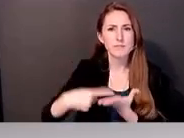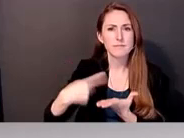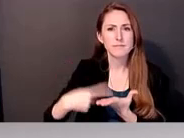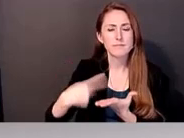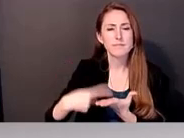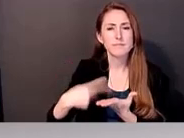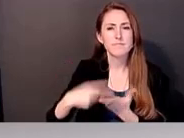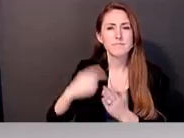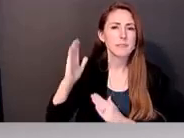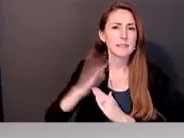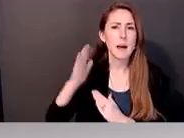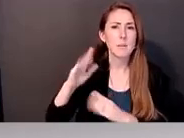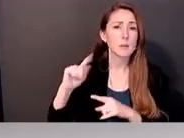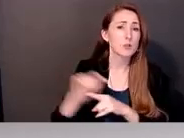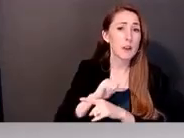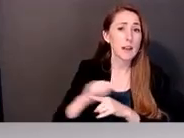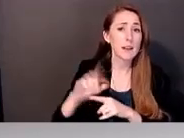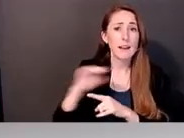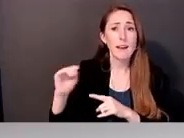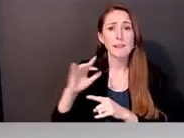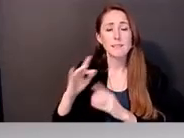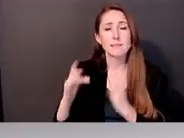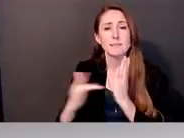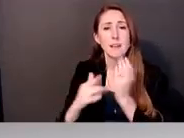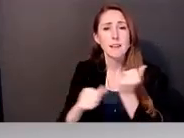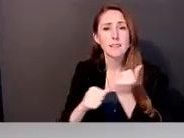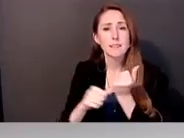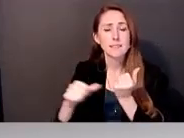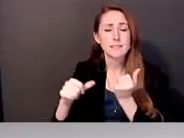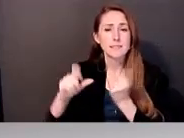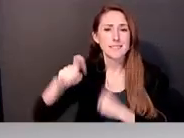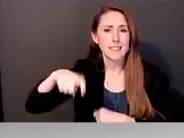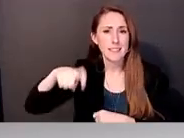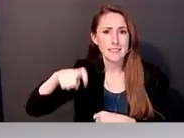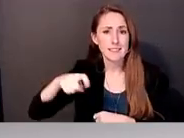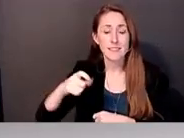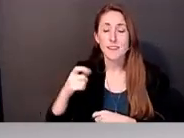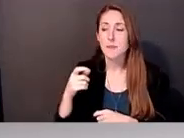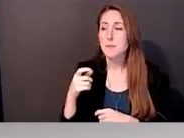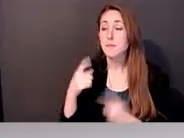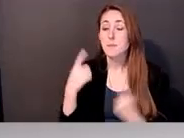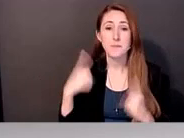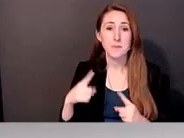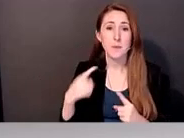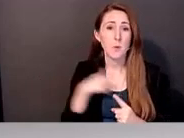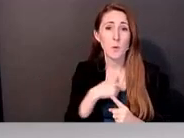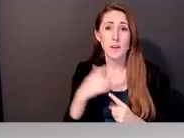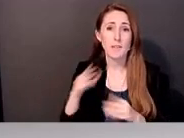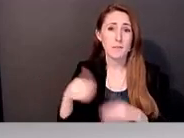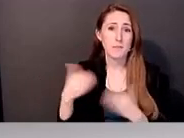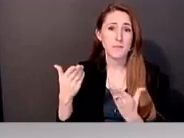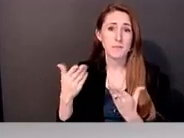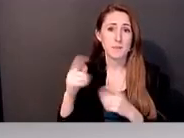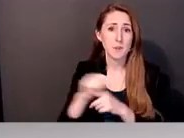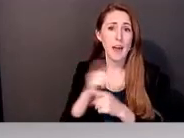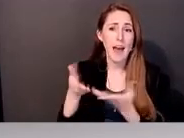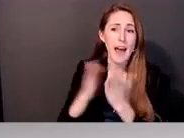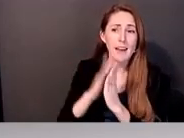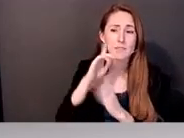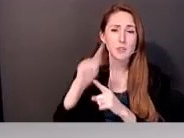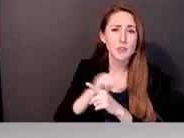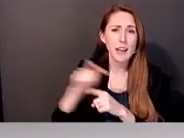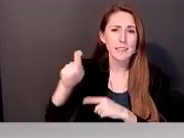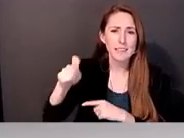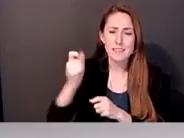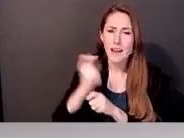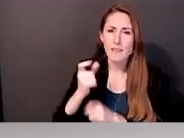assistance needs. And we've done it, I don't know, over 10 years. And every single year, the top training need is how do you measure your